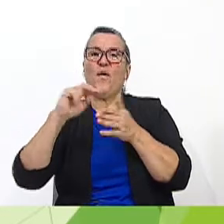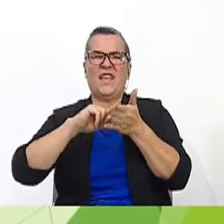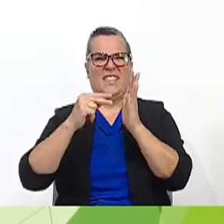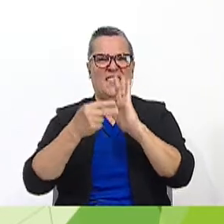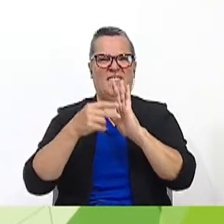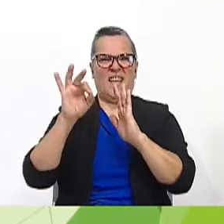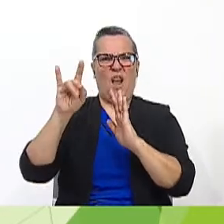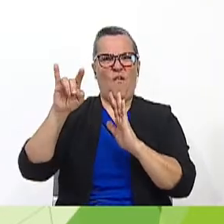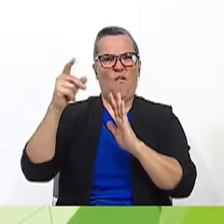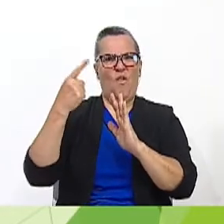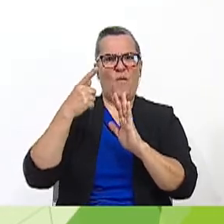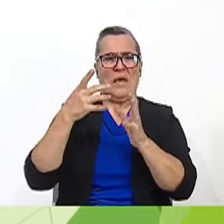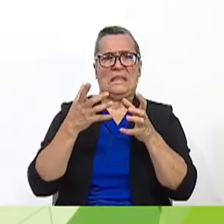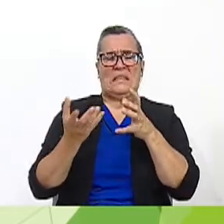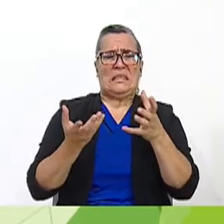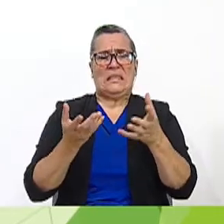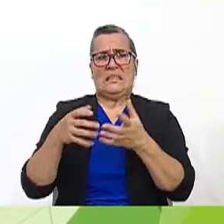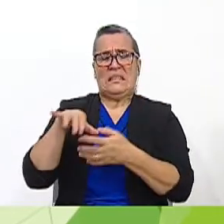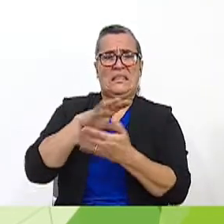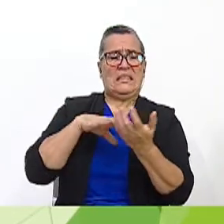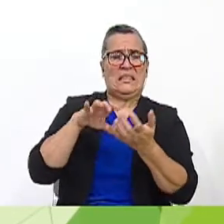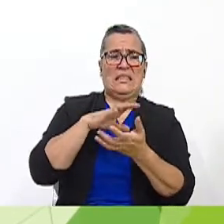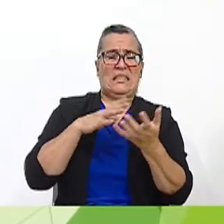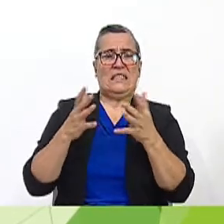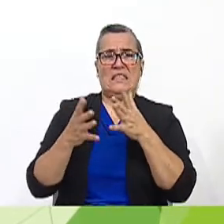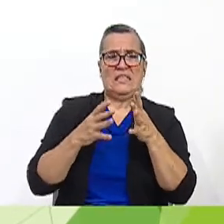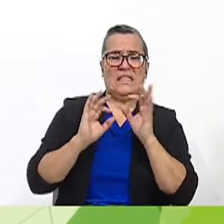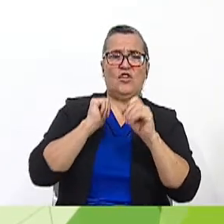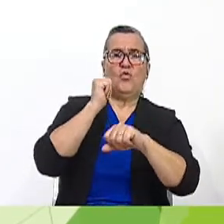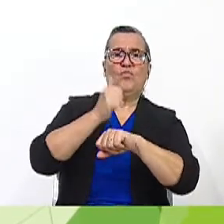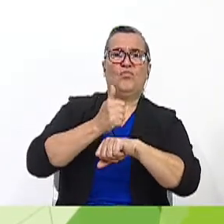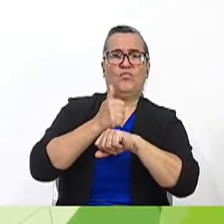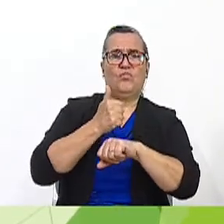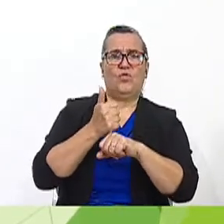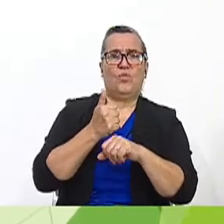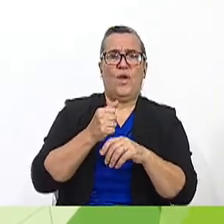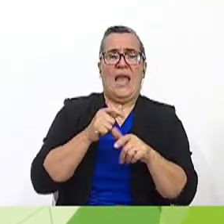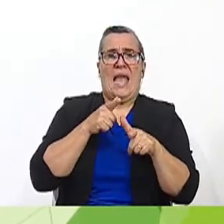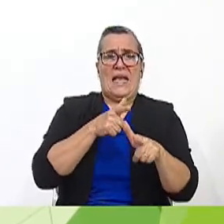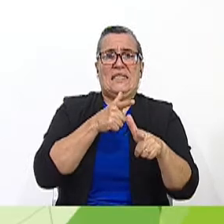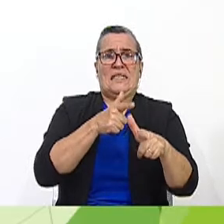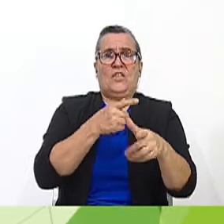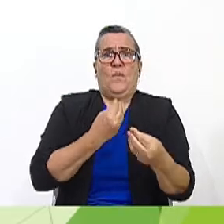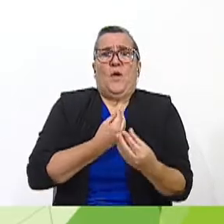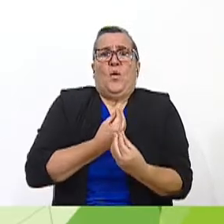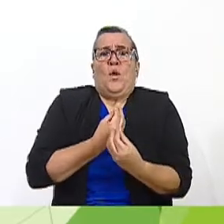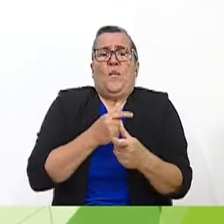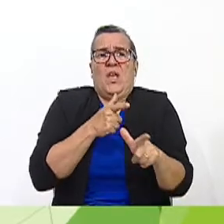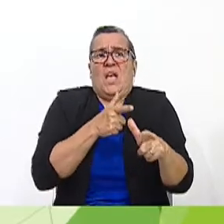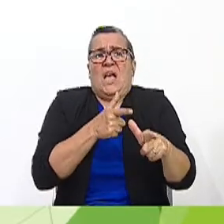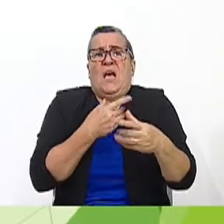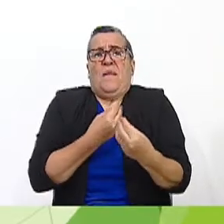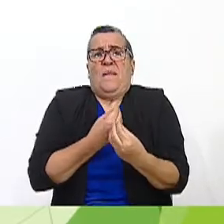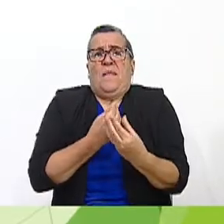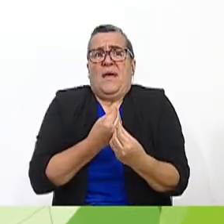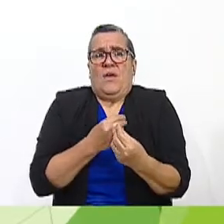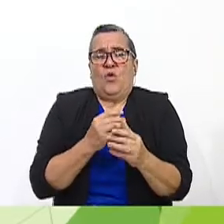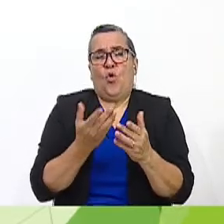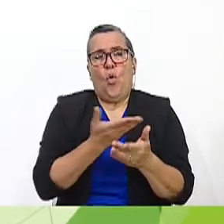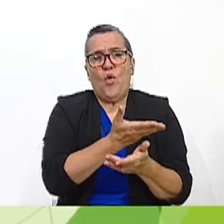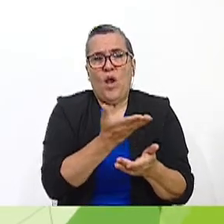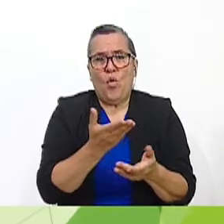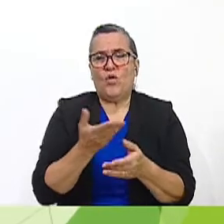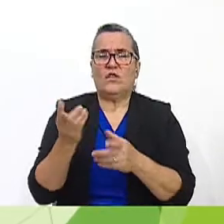anxiety disorder defined by a persistent and excessive fear of an object or